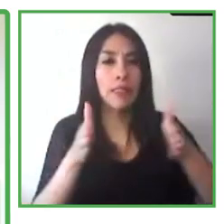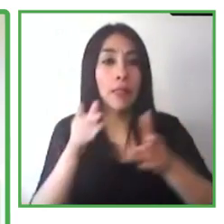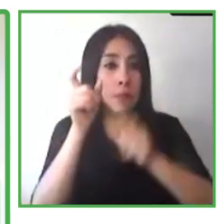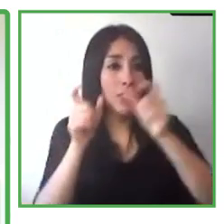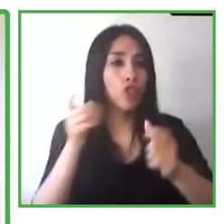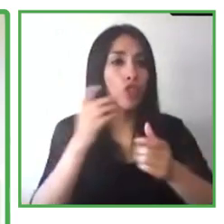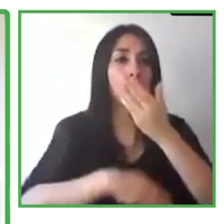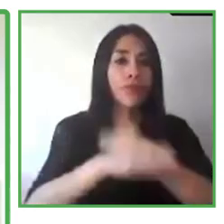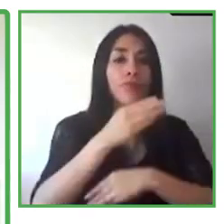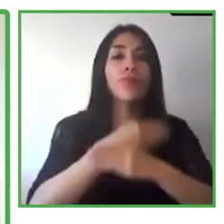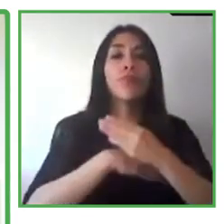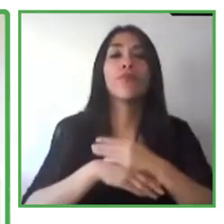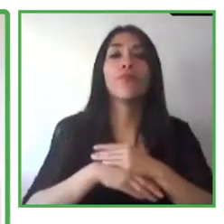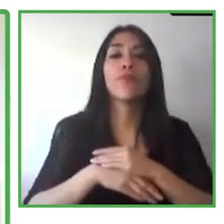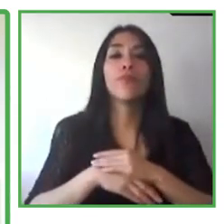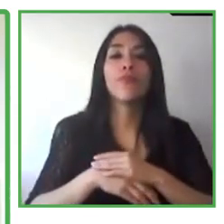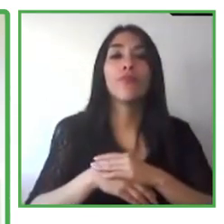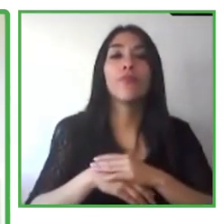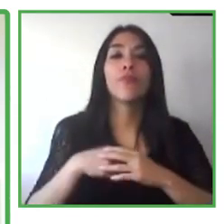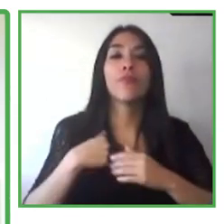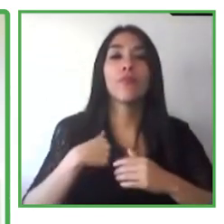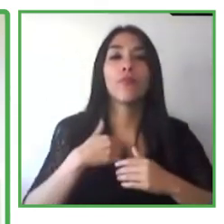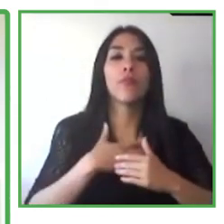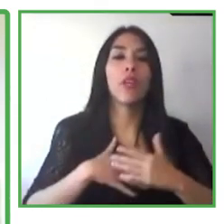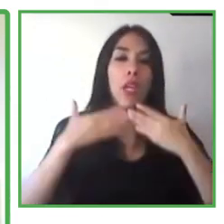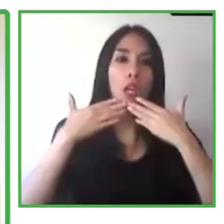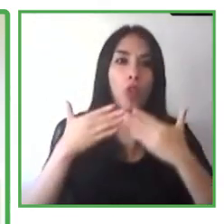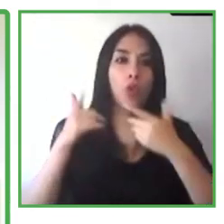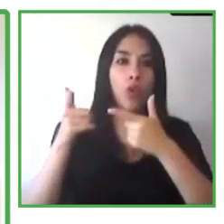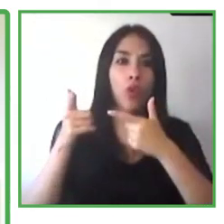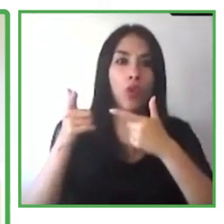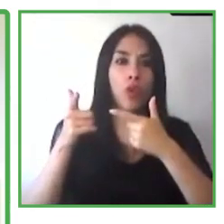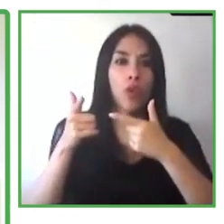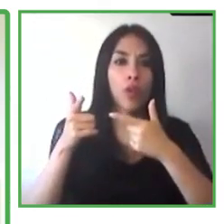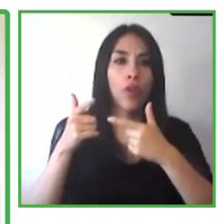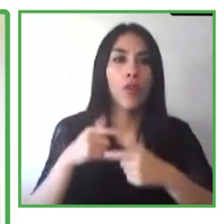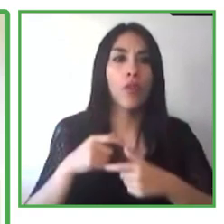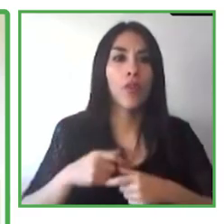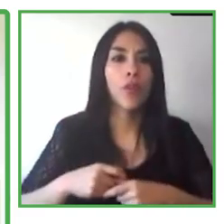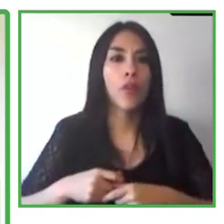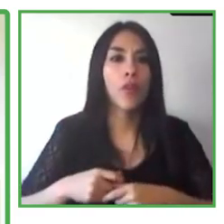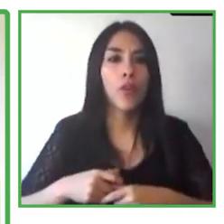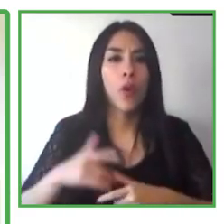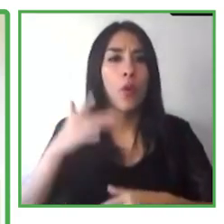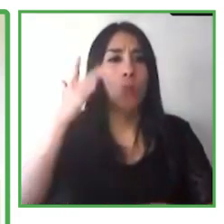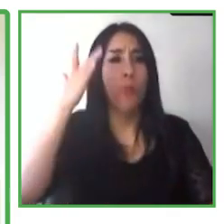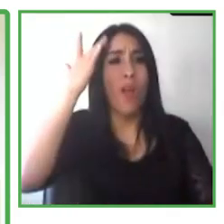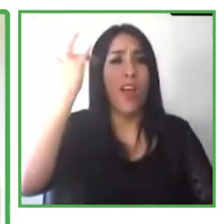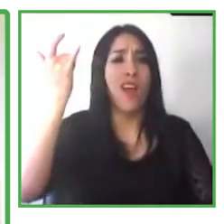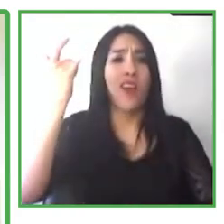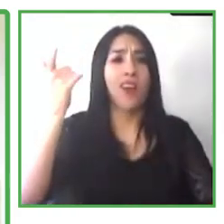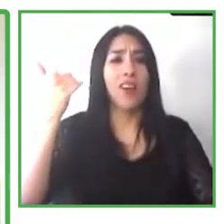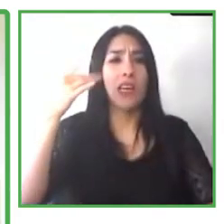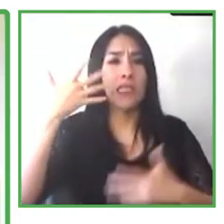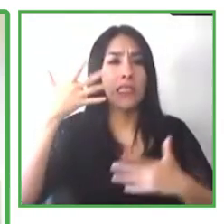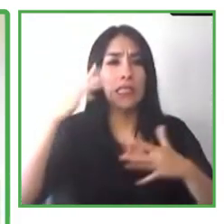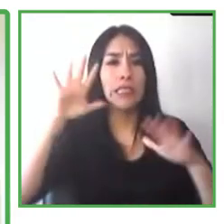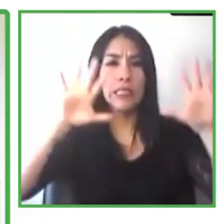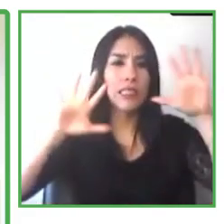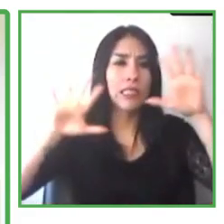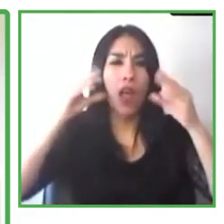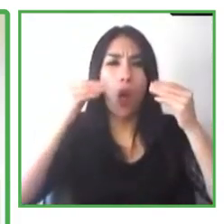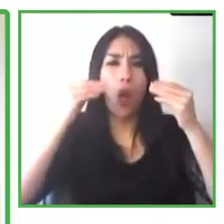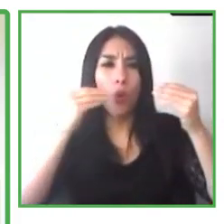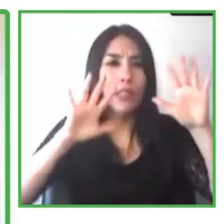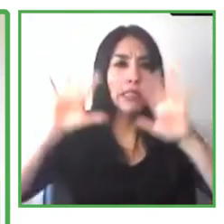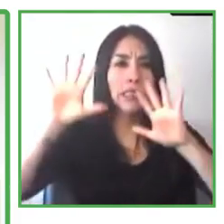really, this is just the beginning. So I get real excited about this. But if we want to keep this innovation going, we need